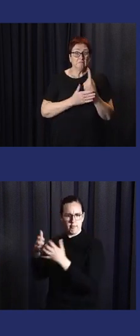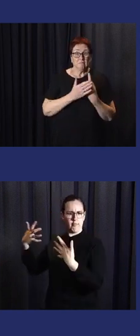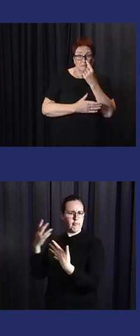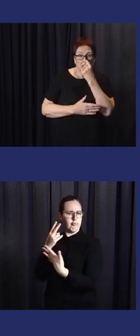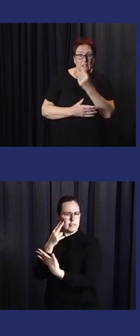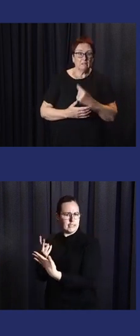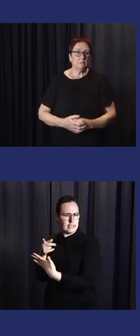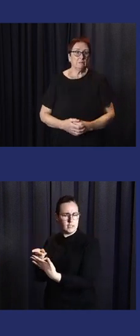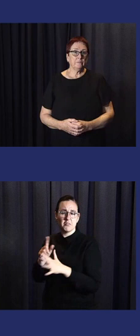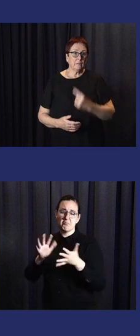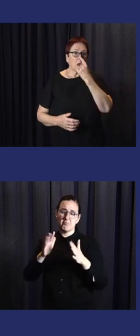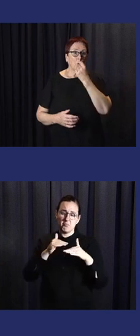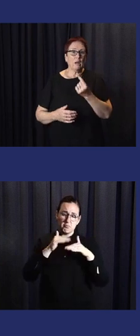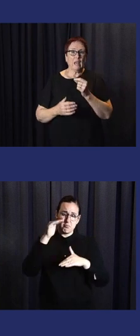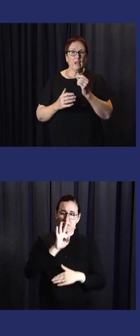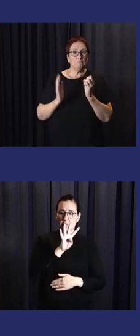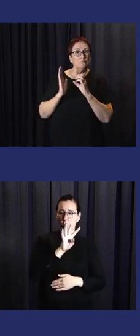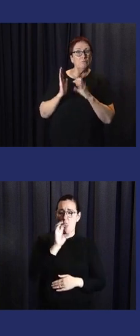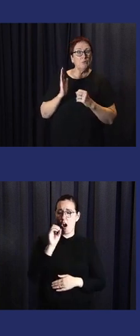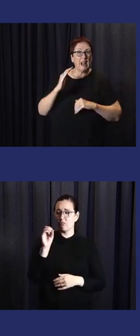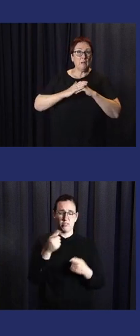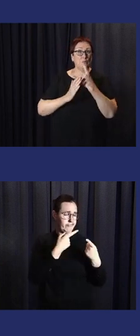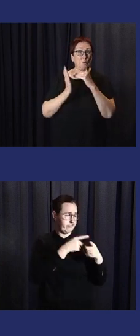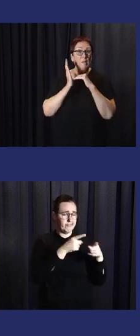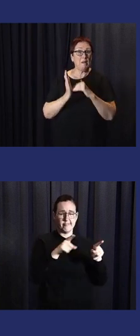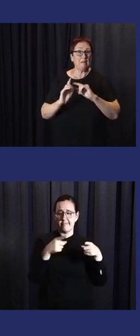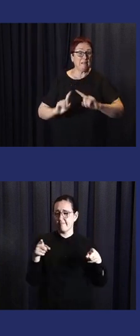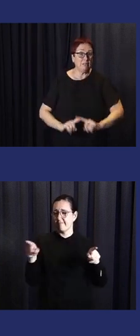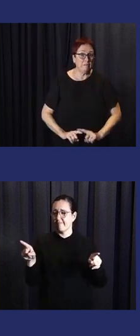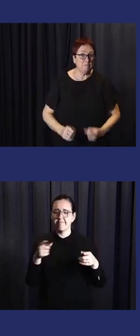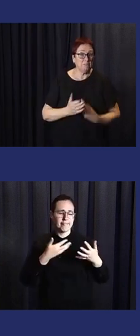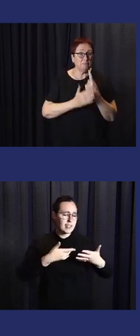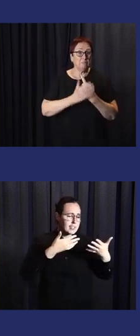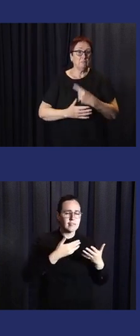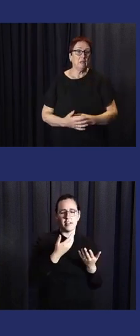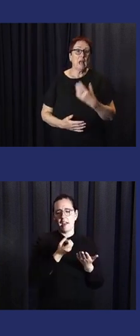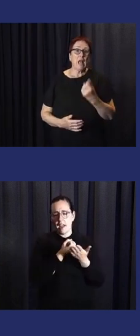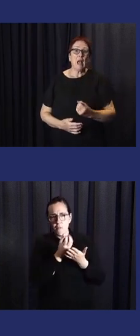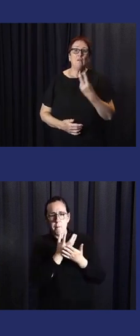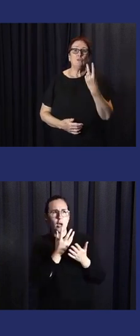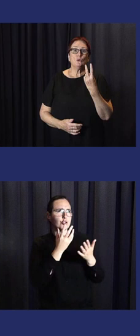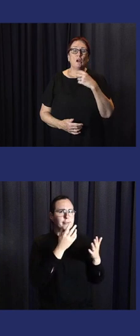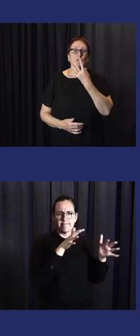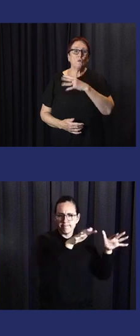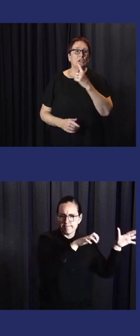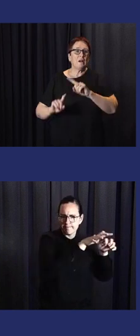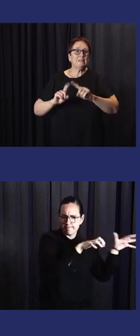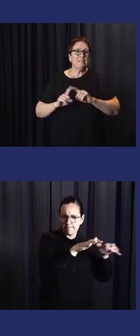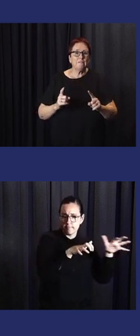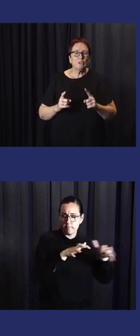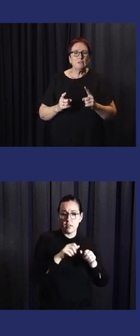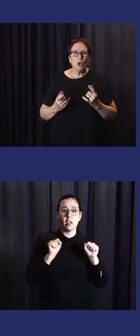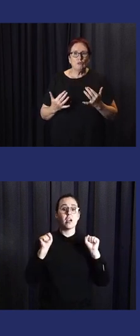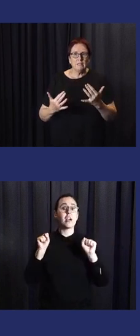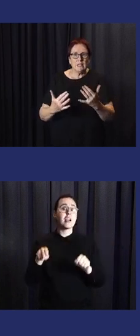we have about more than 400 irrigation reservoirs with capacity over 1 million. And